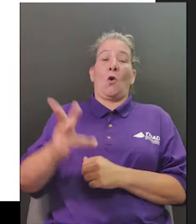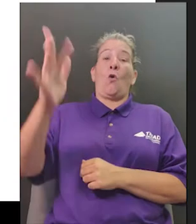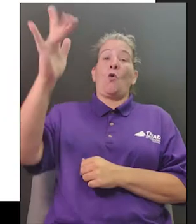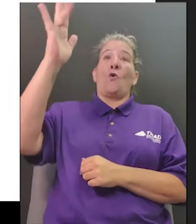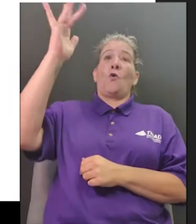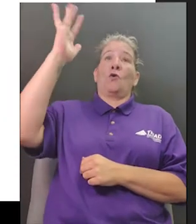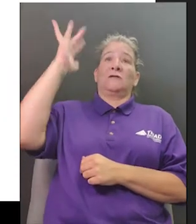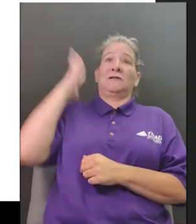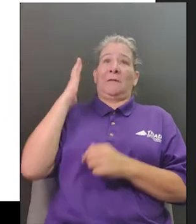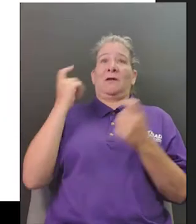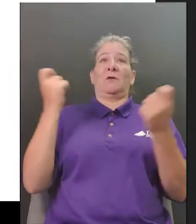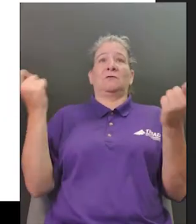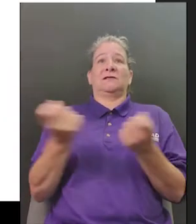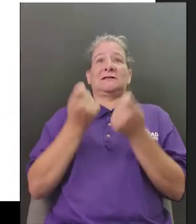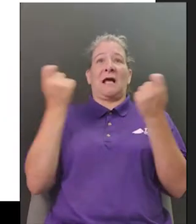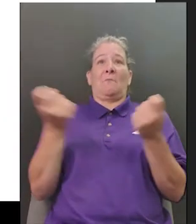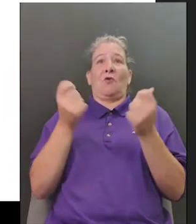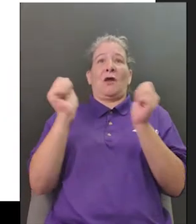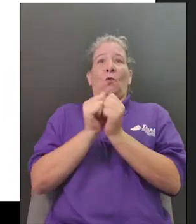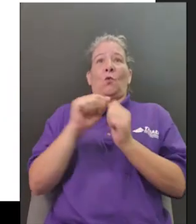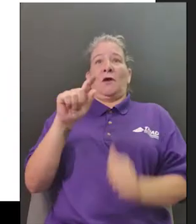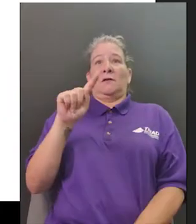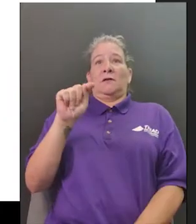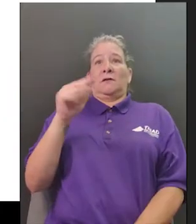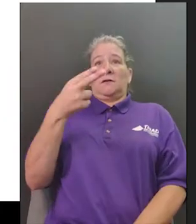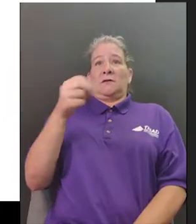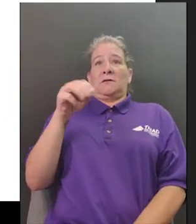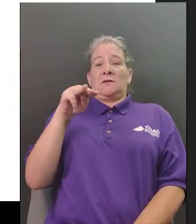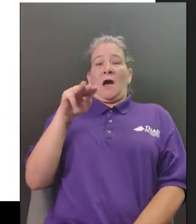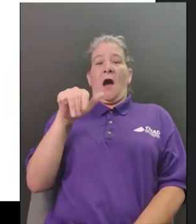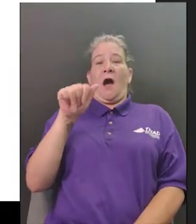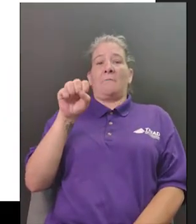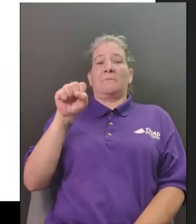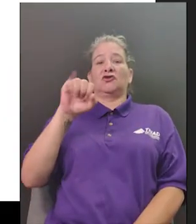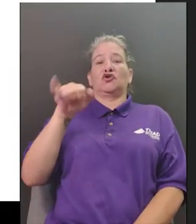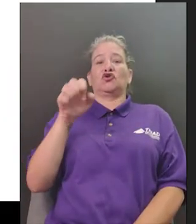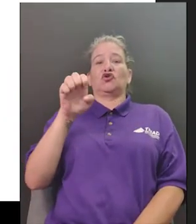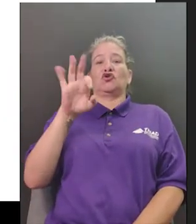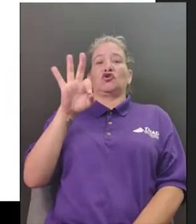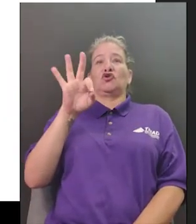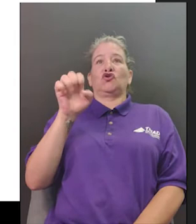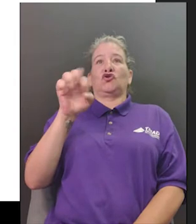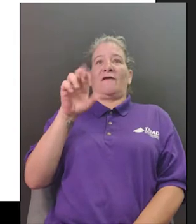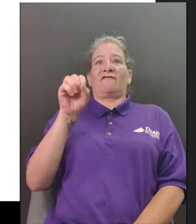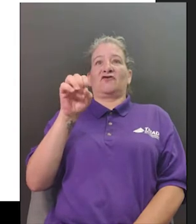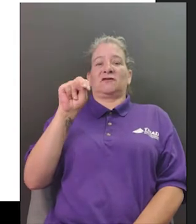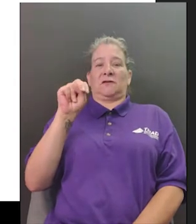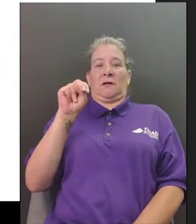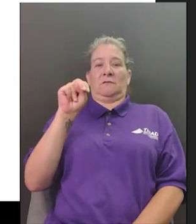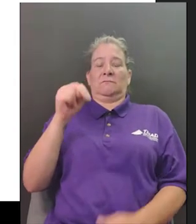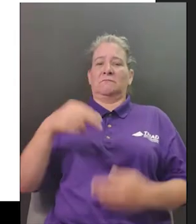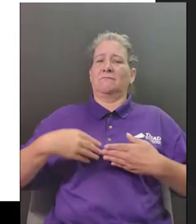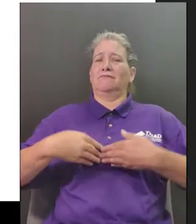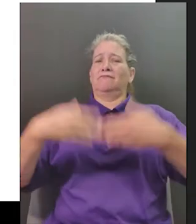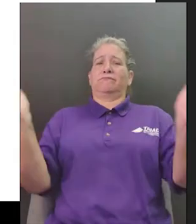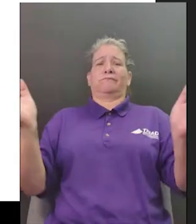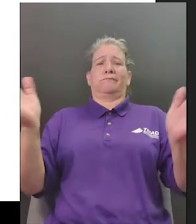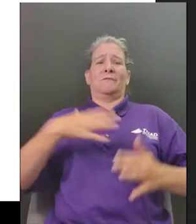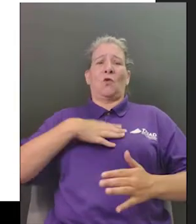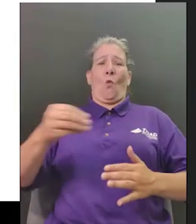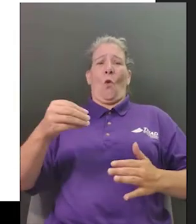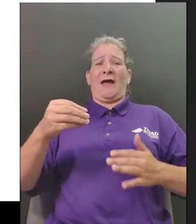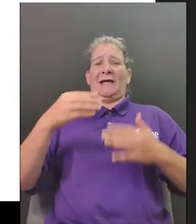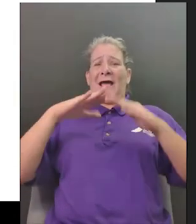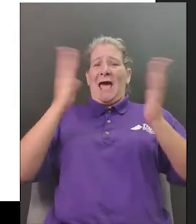um the signing of the declaration of independence and the first lady at the time was